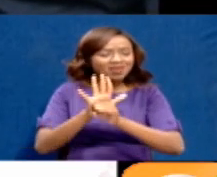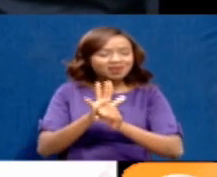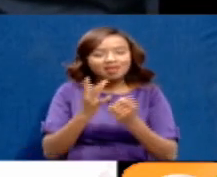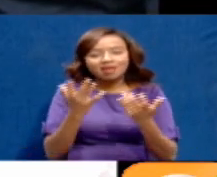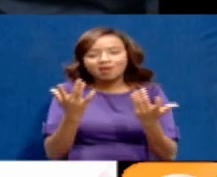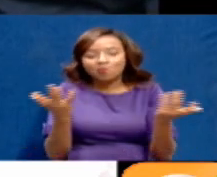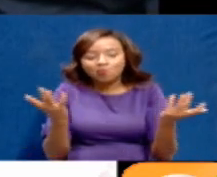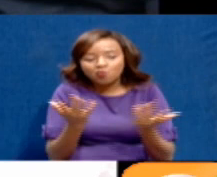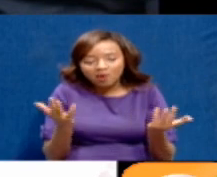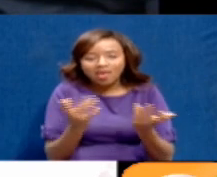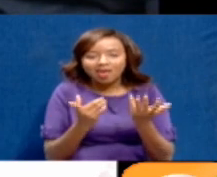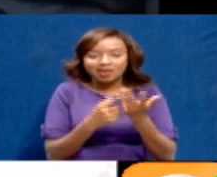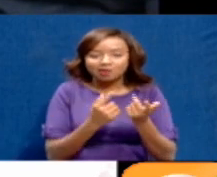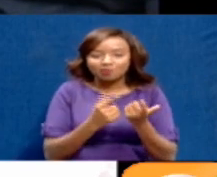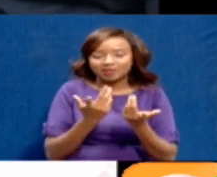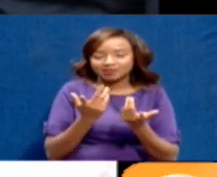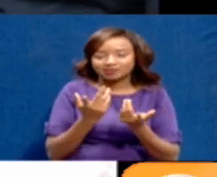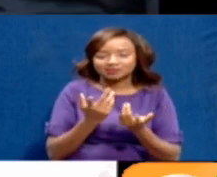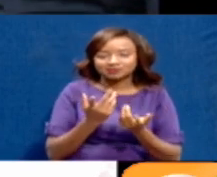why don't you have those kits tonight?